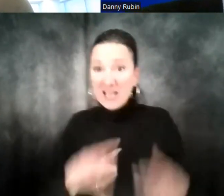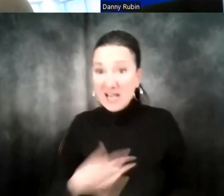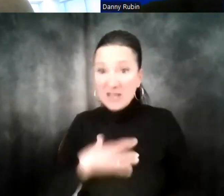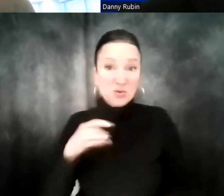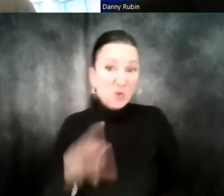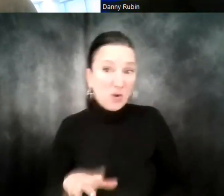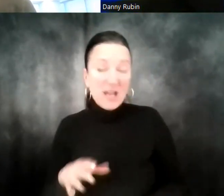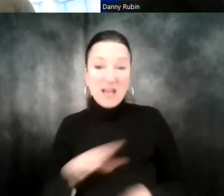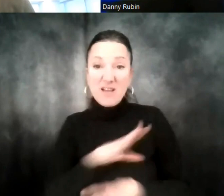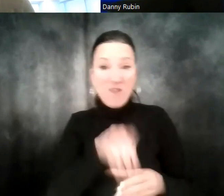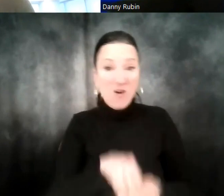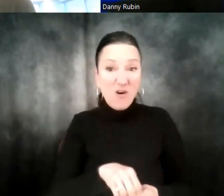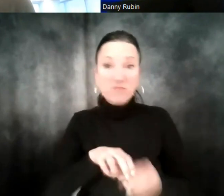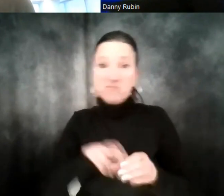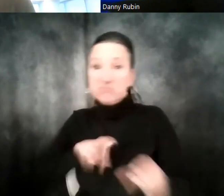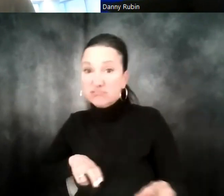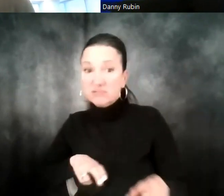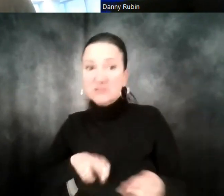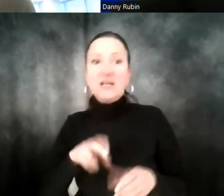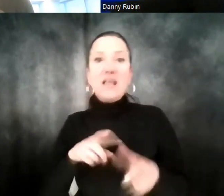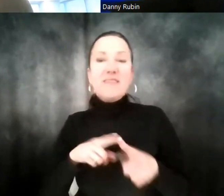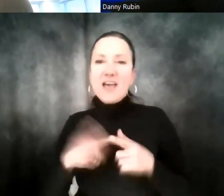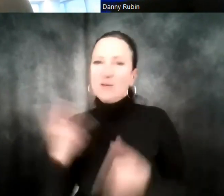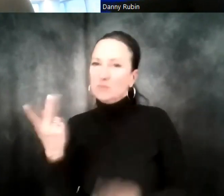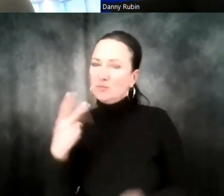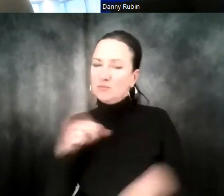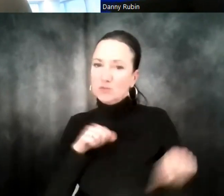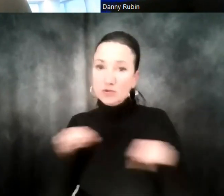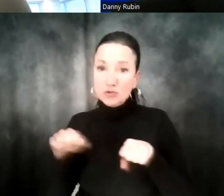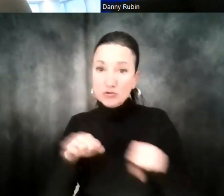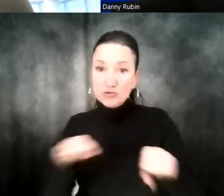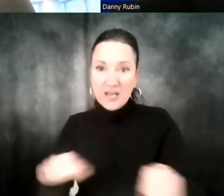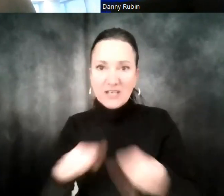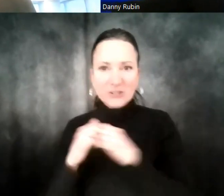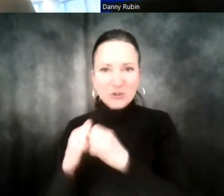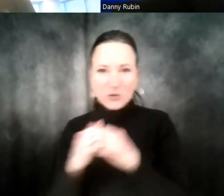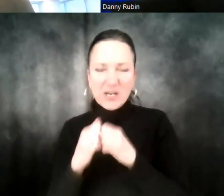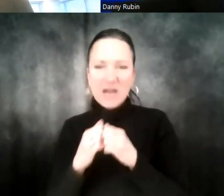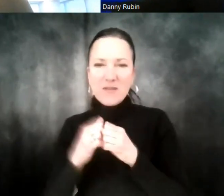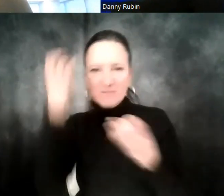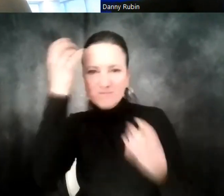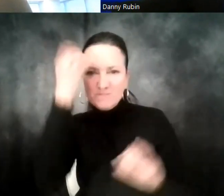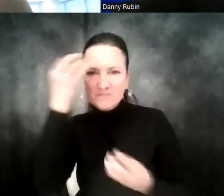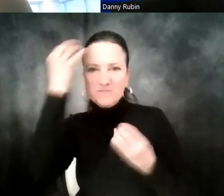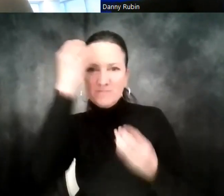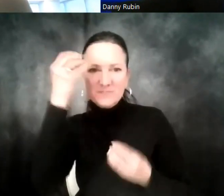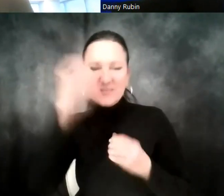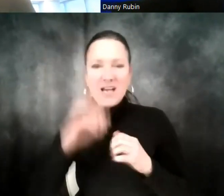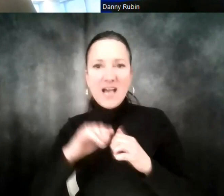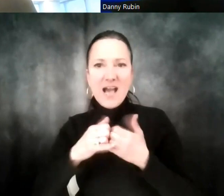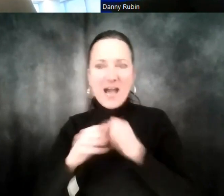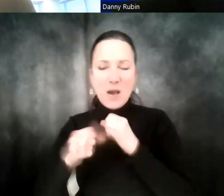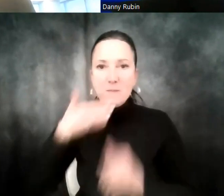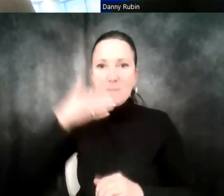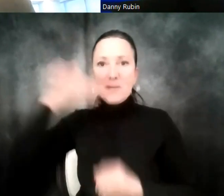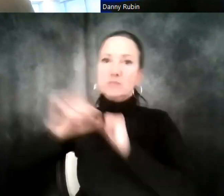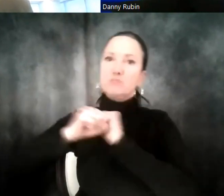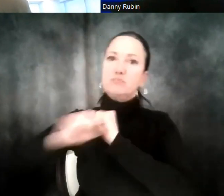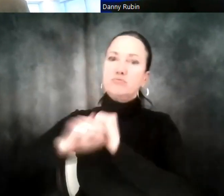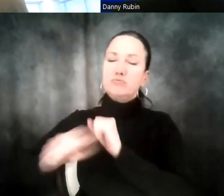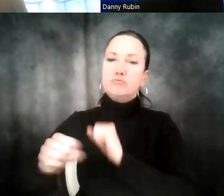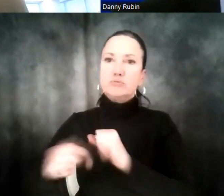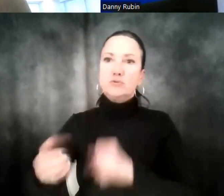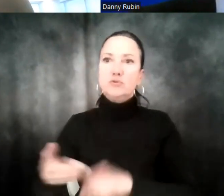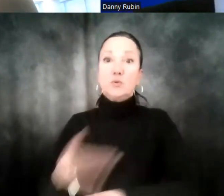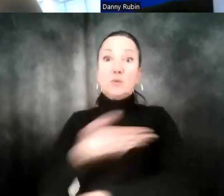they aren't on. And then come up with a strategy, along with the client themselves, about how to best leverage our tactics in order to scale their businesses on